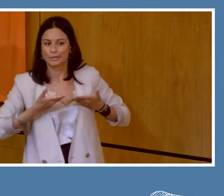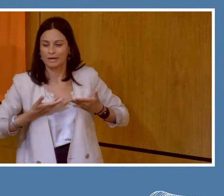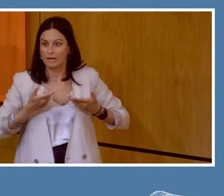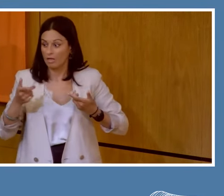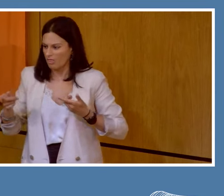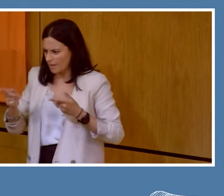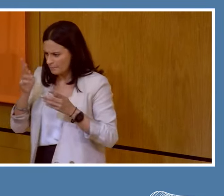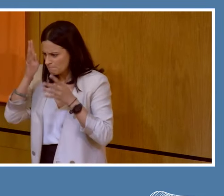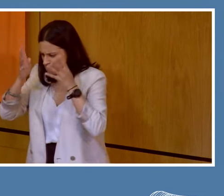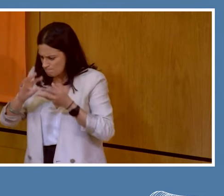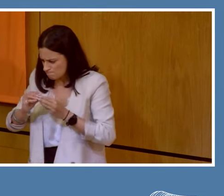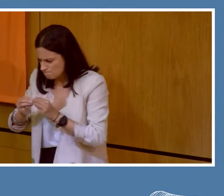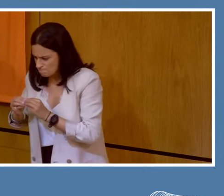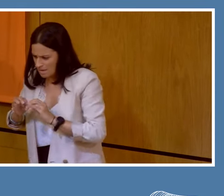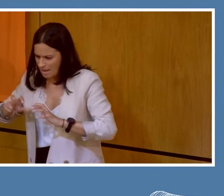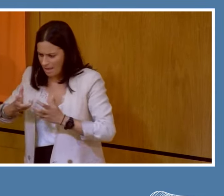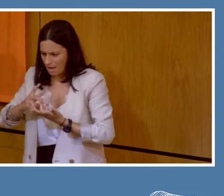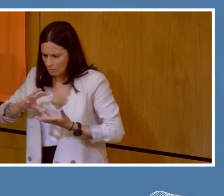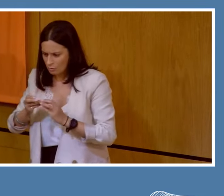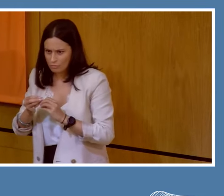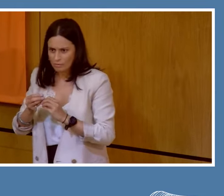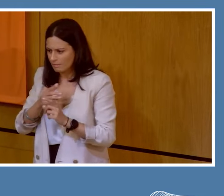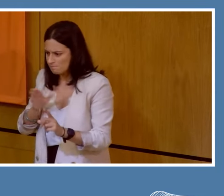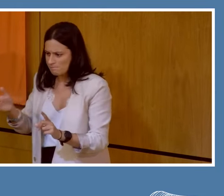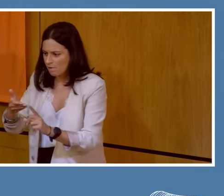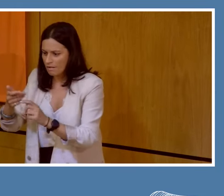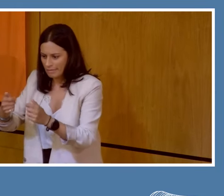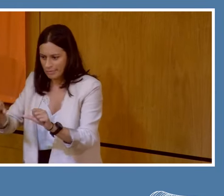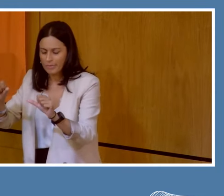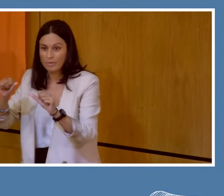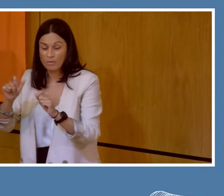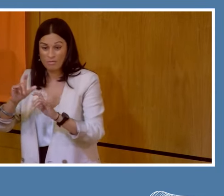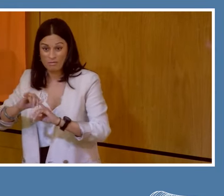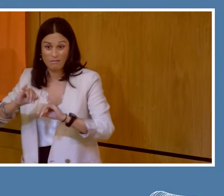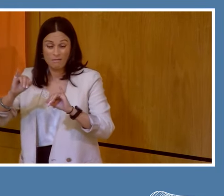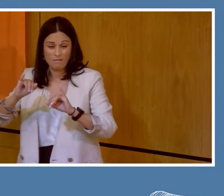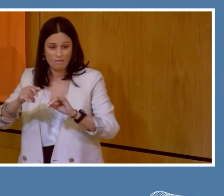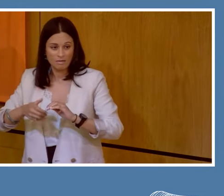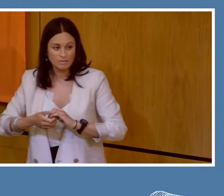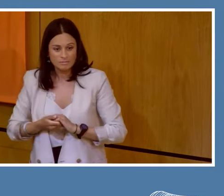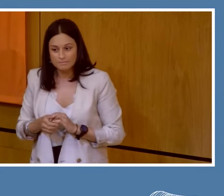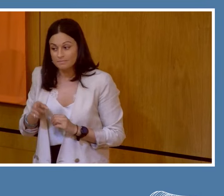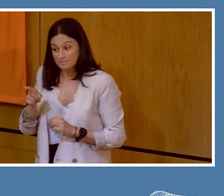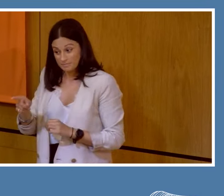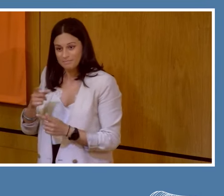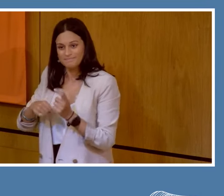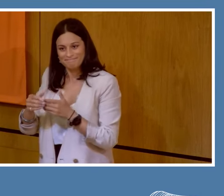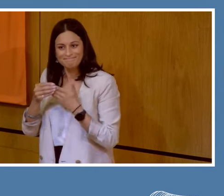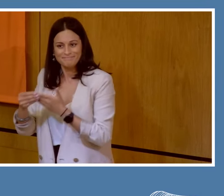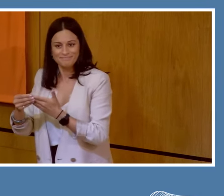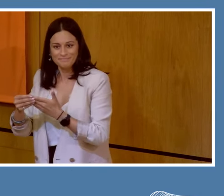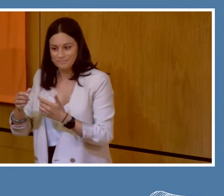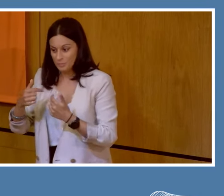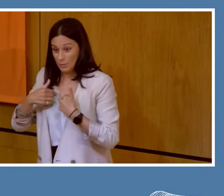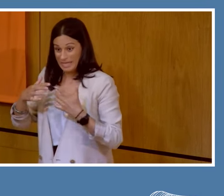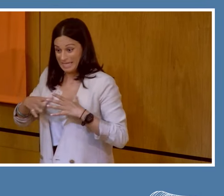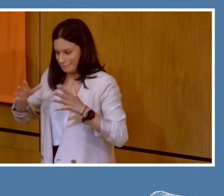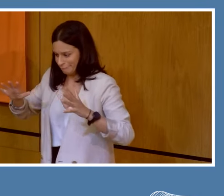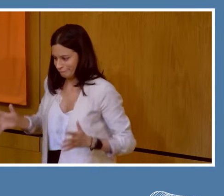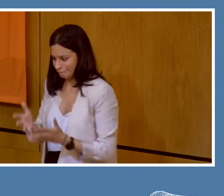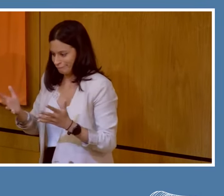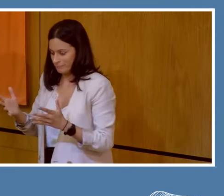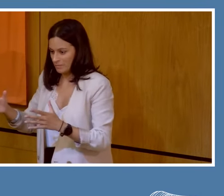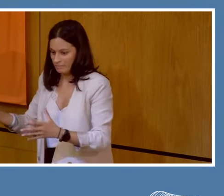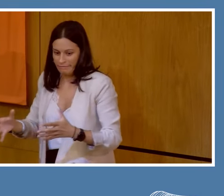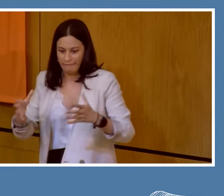and finding ways around these appalling adversities. They are our leaders. We need their knowledge and